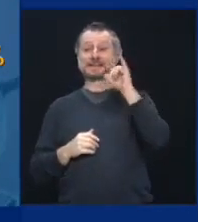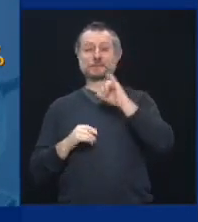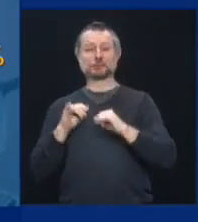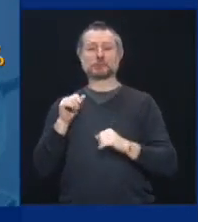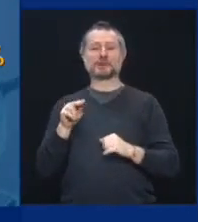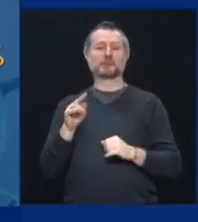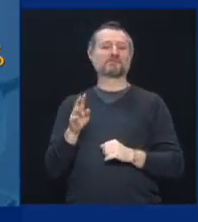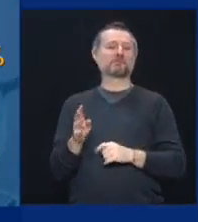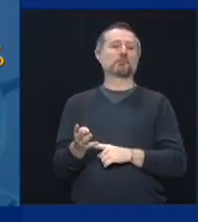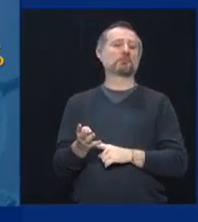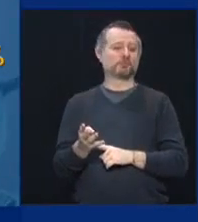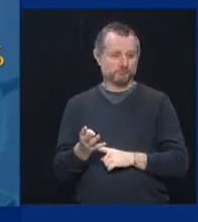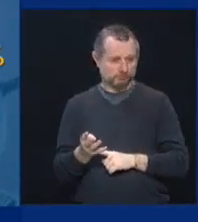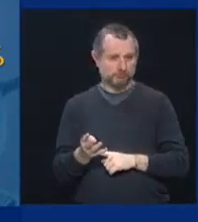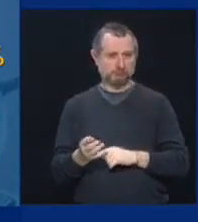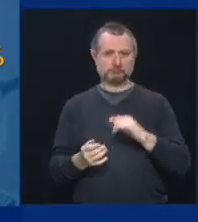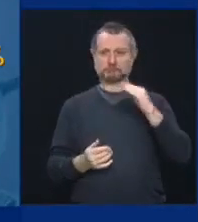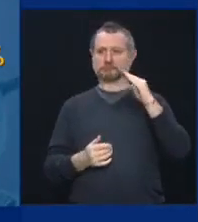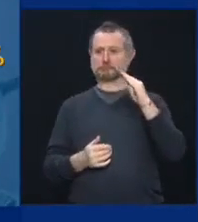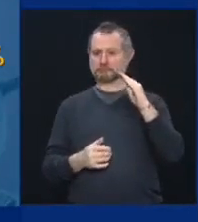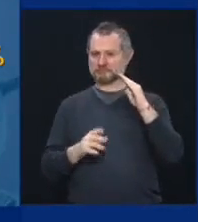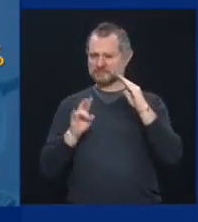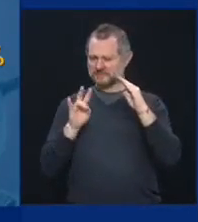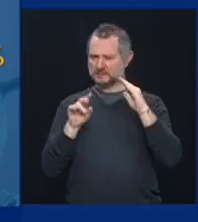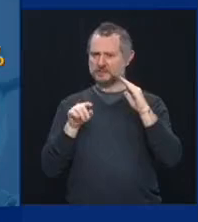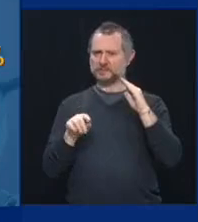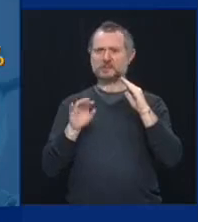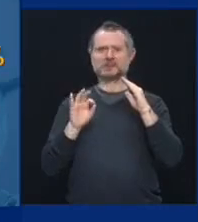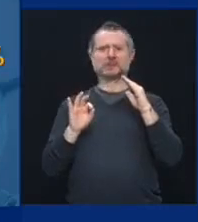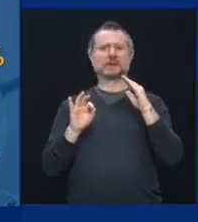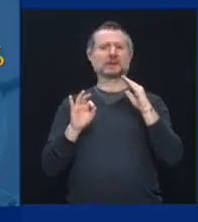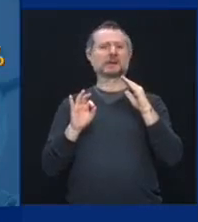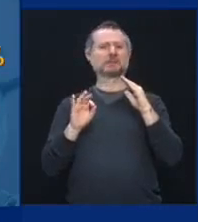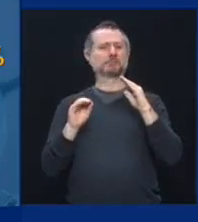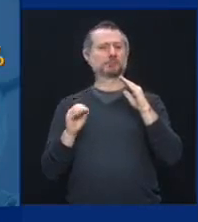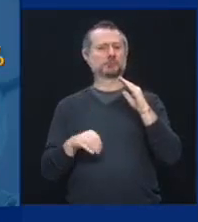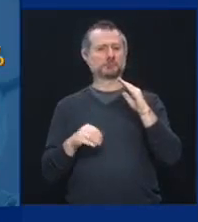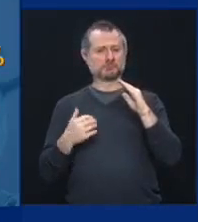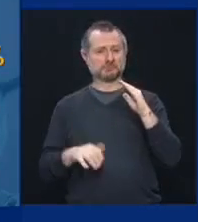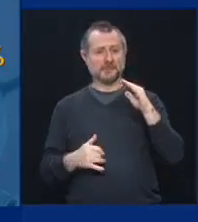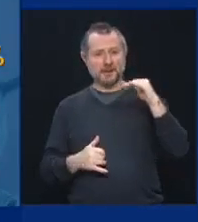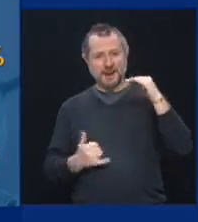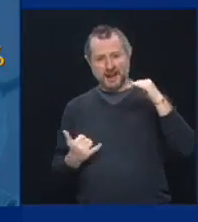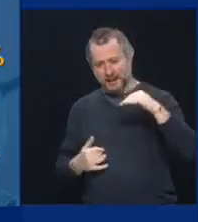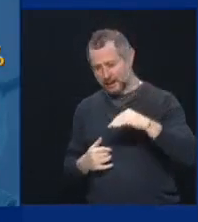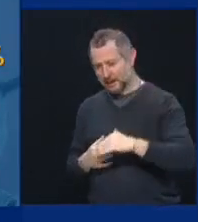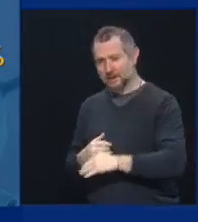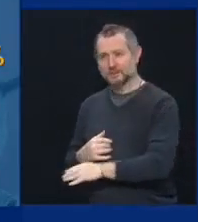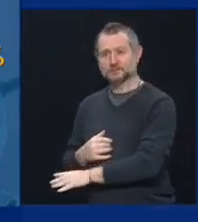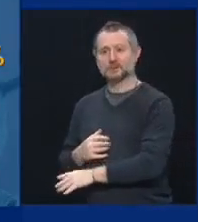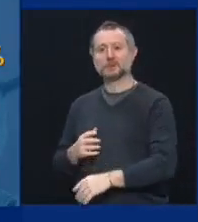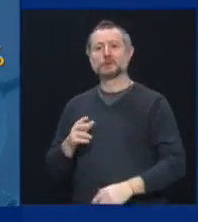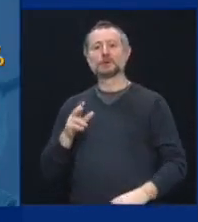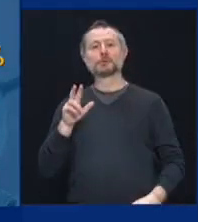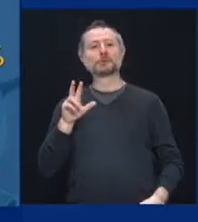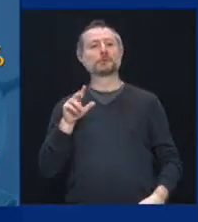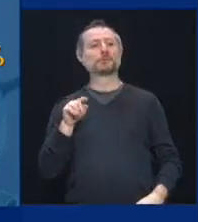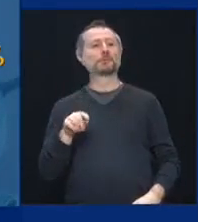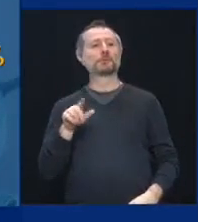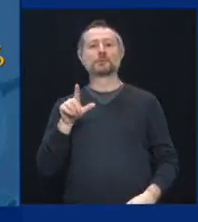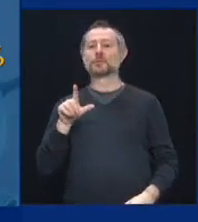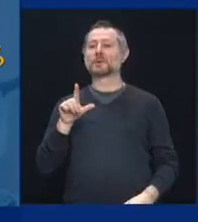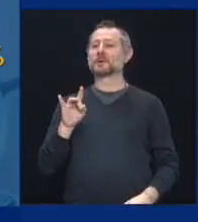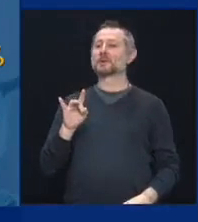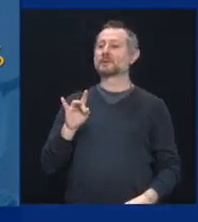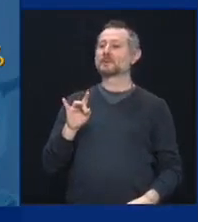holidays. We were at 7.9 percent. We are now down to 3.2 percent. So we are